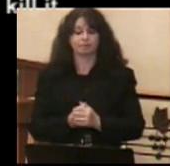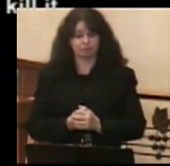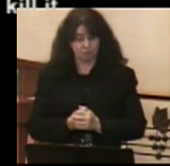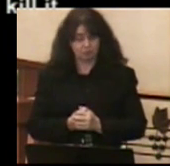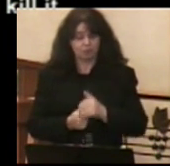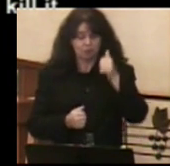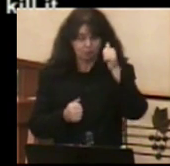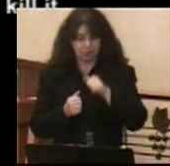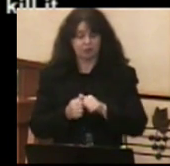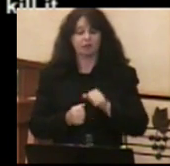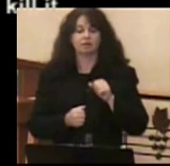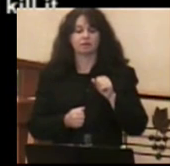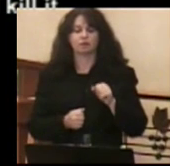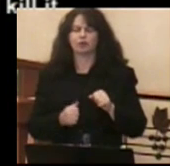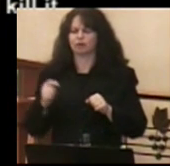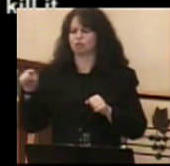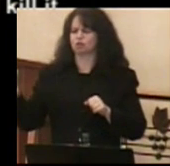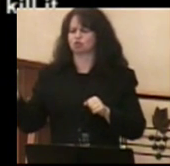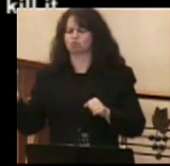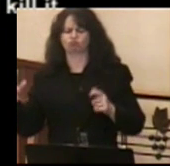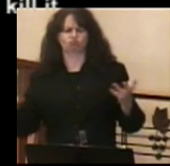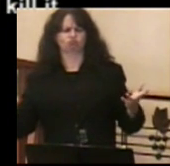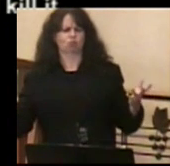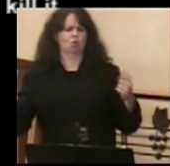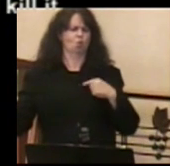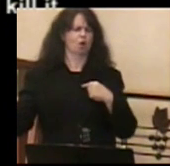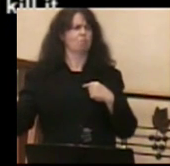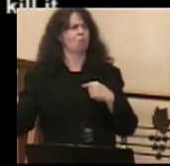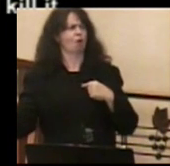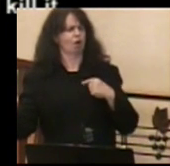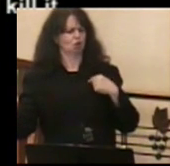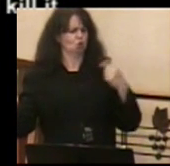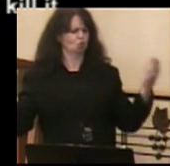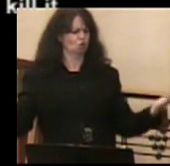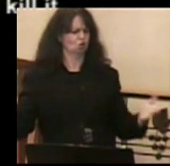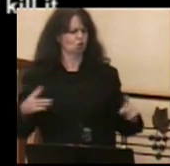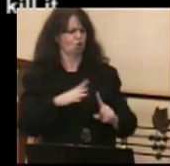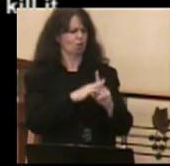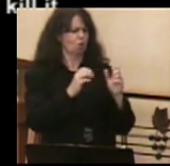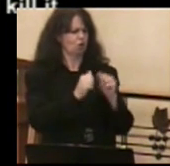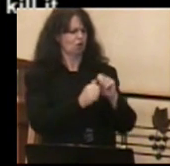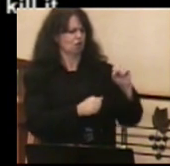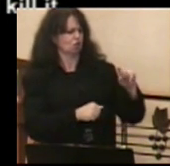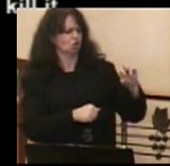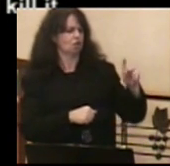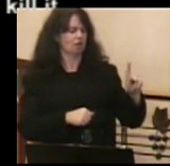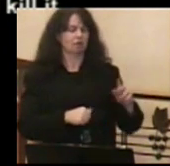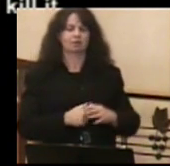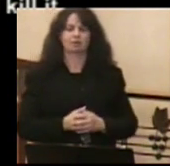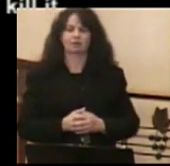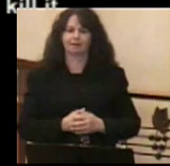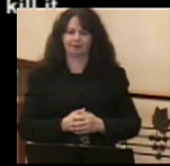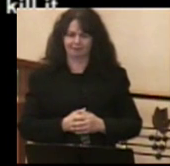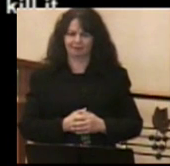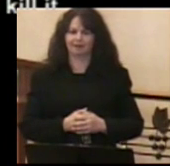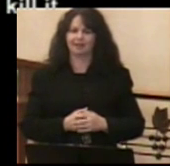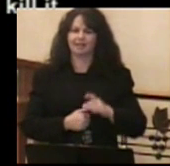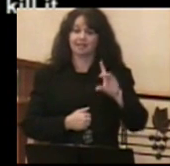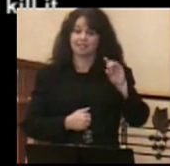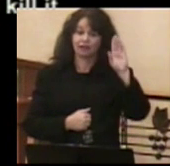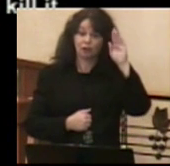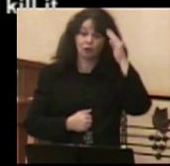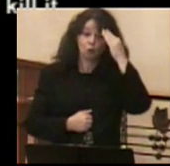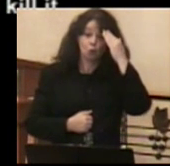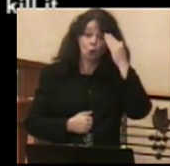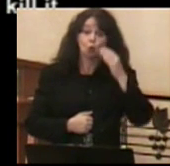Remember in the story how Goliath said, What am I, that you come to me with sticks? Well, this is what David knew. This was a way that